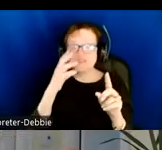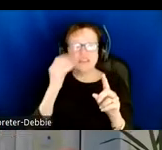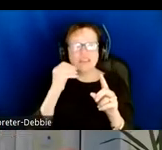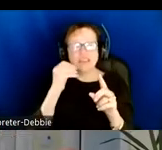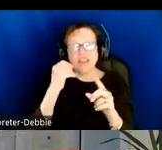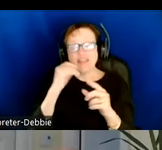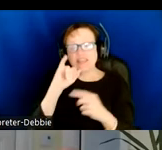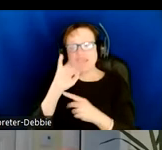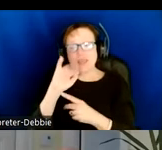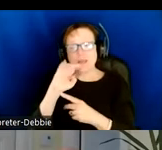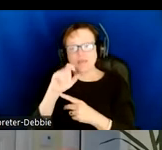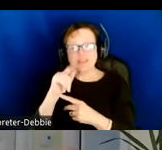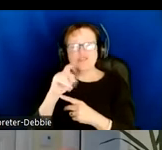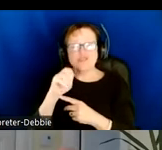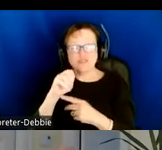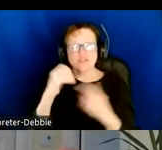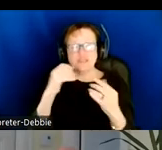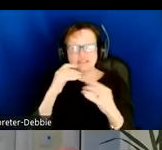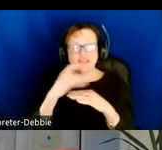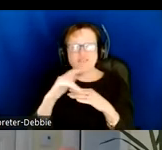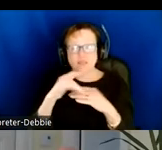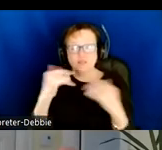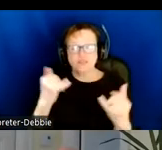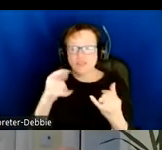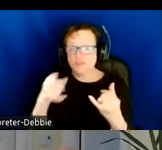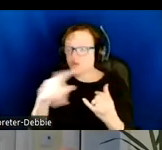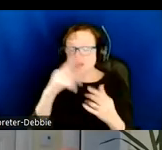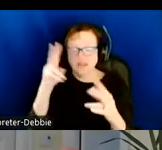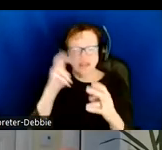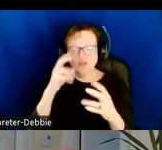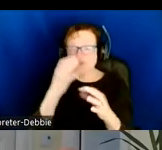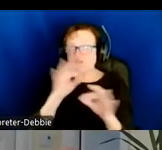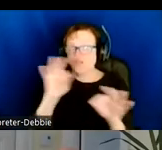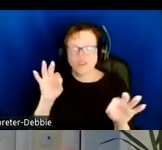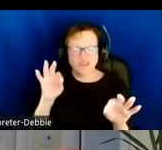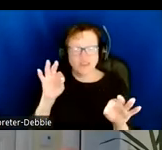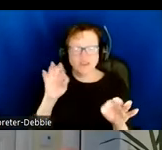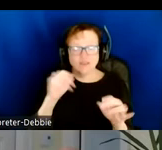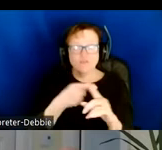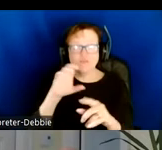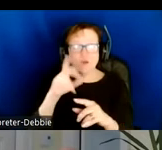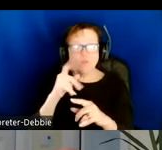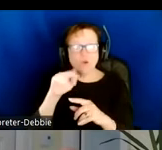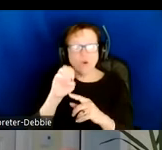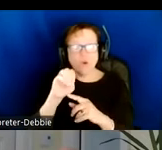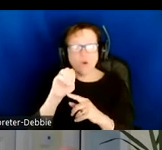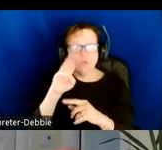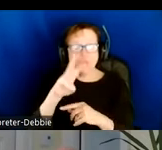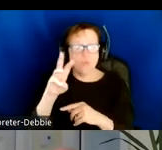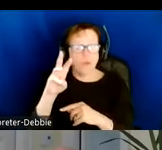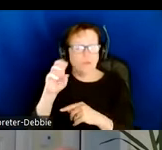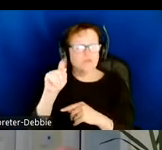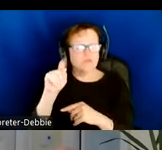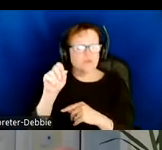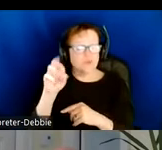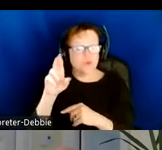is available as a web extension that can be downloaded for free from the Chrome Web Store as Sayan walked you through the